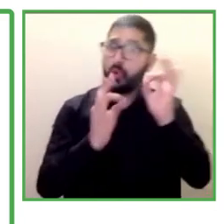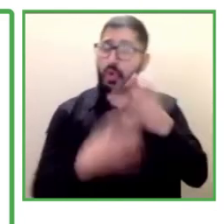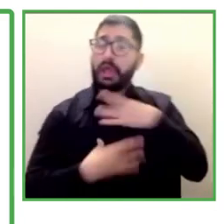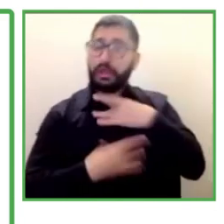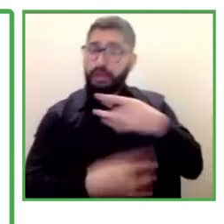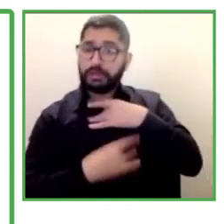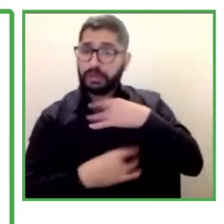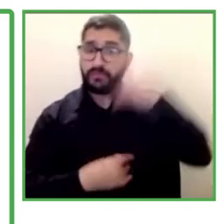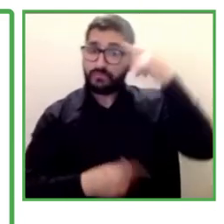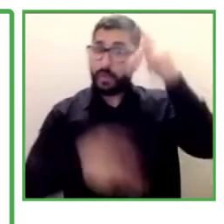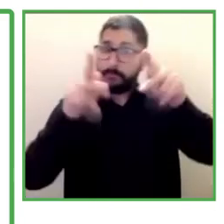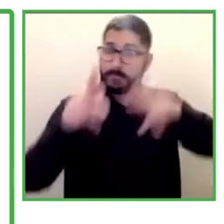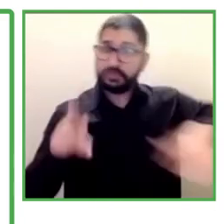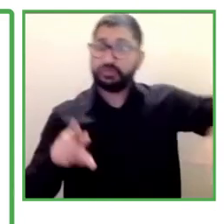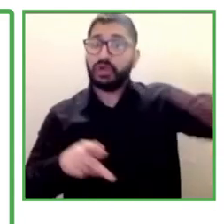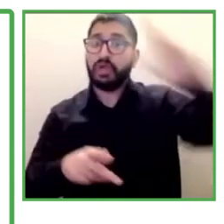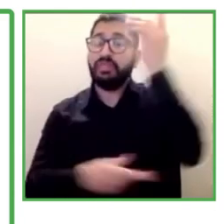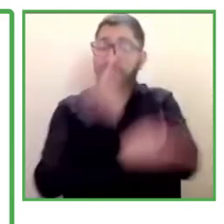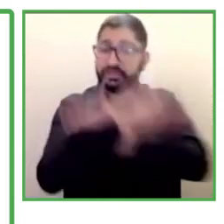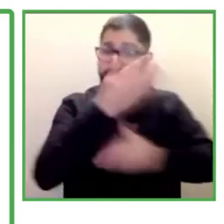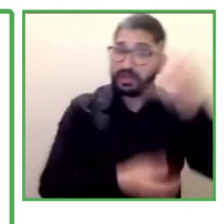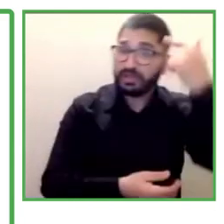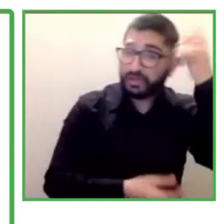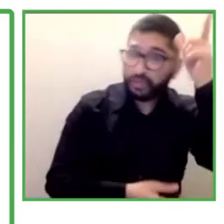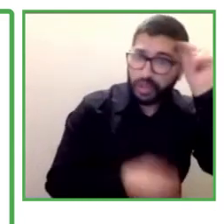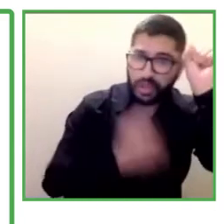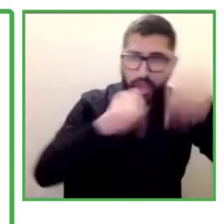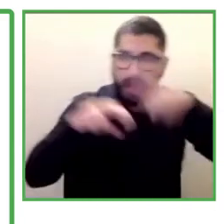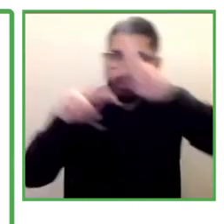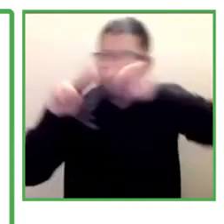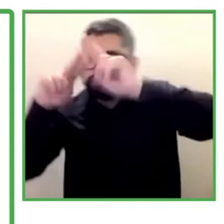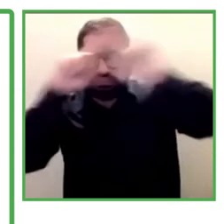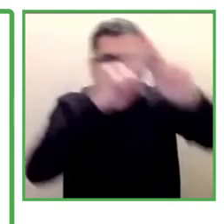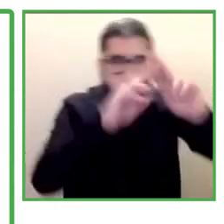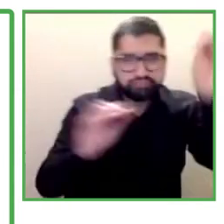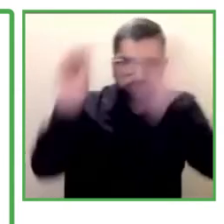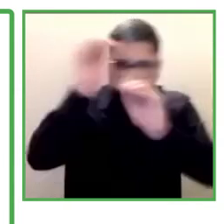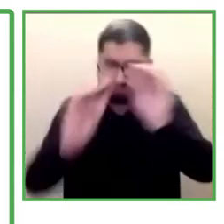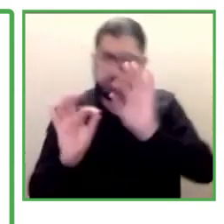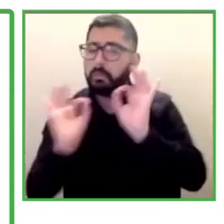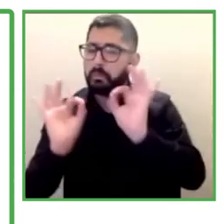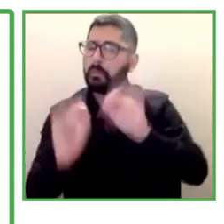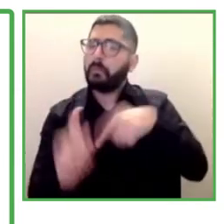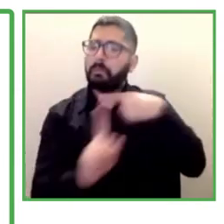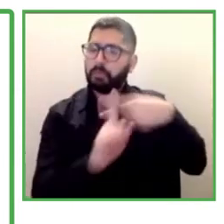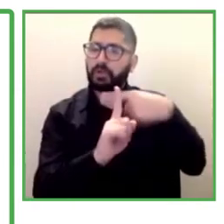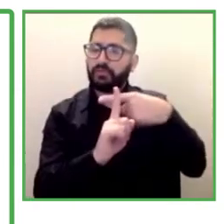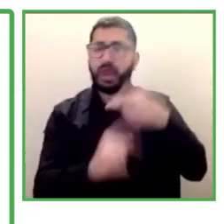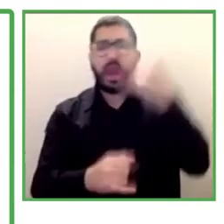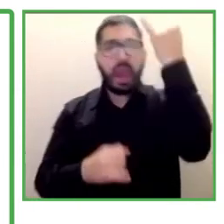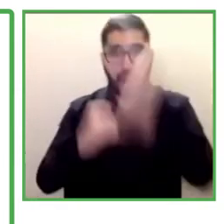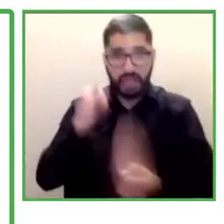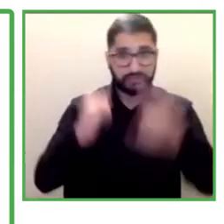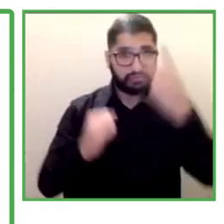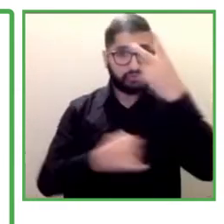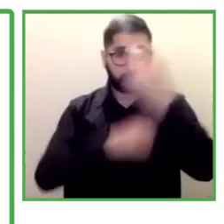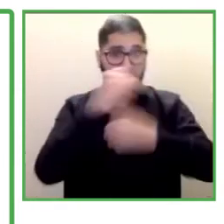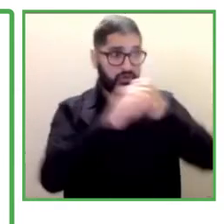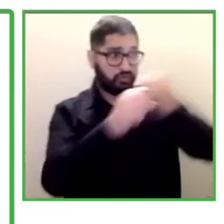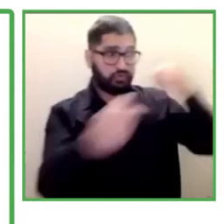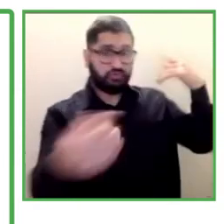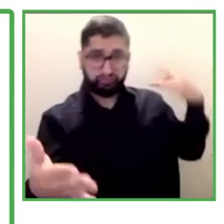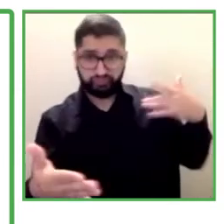disabled people were interacting with this platform. And in the last few years,